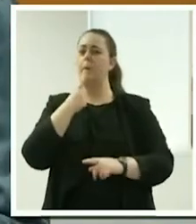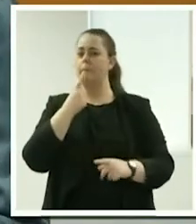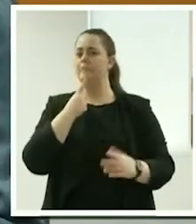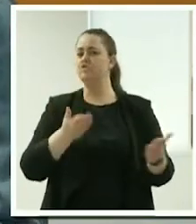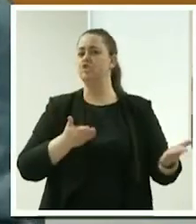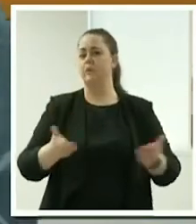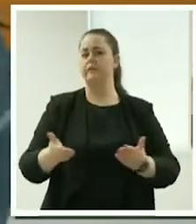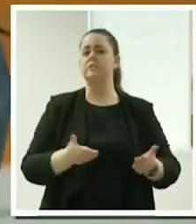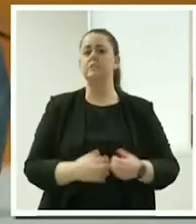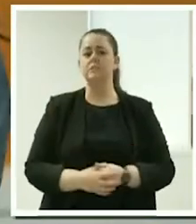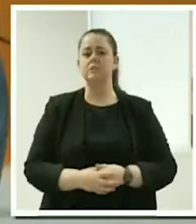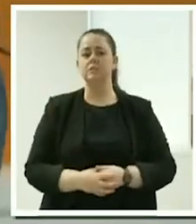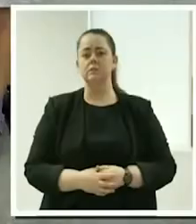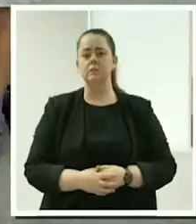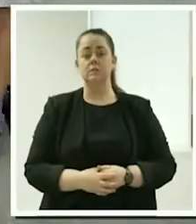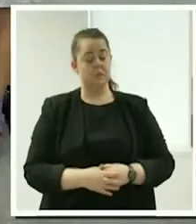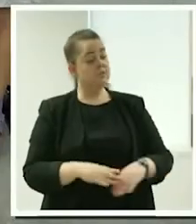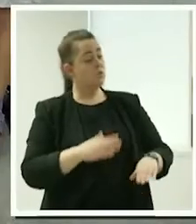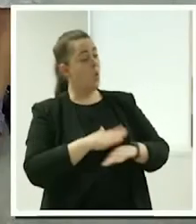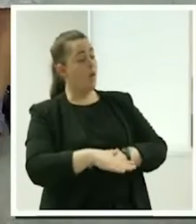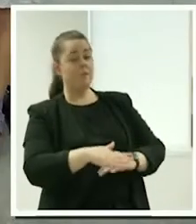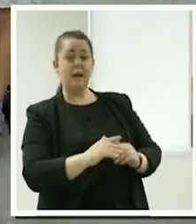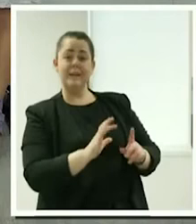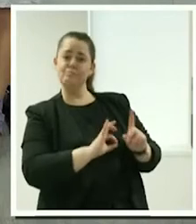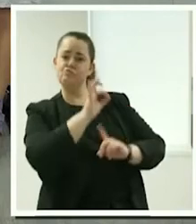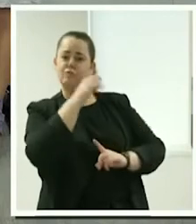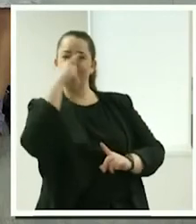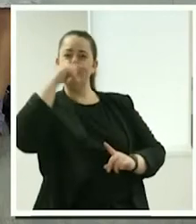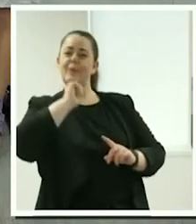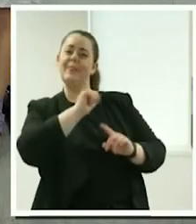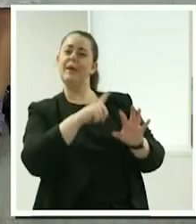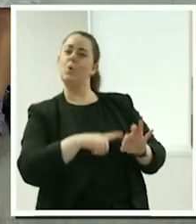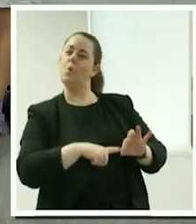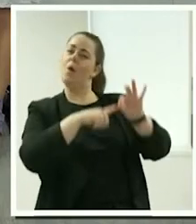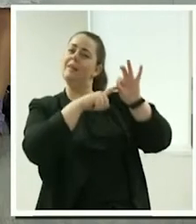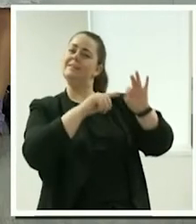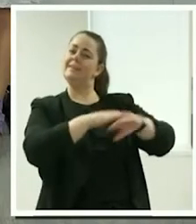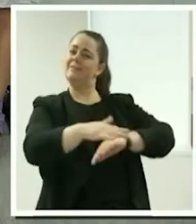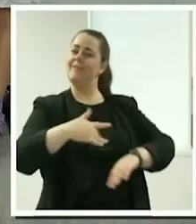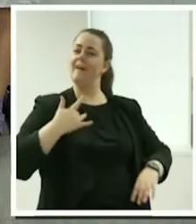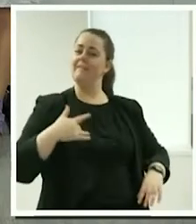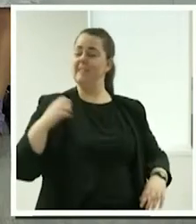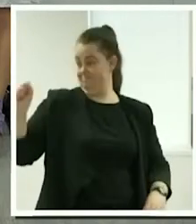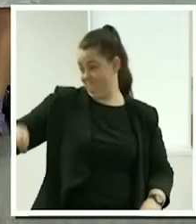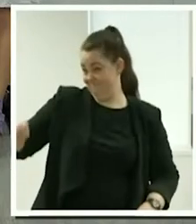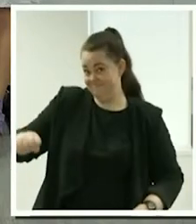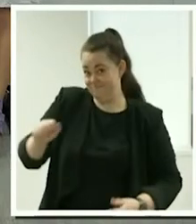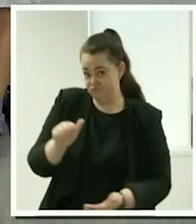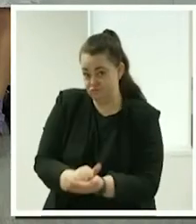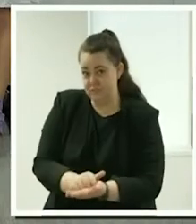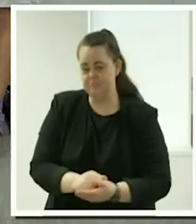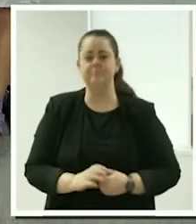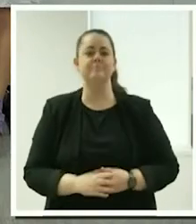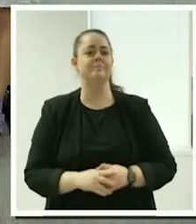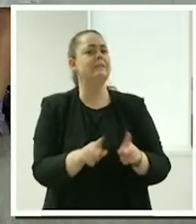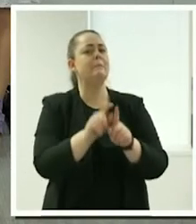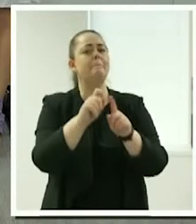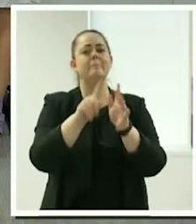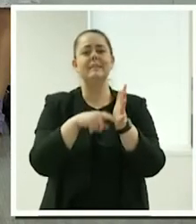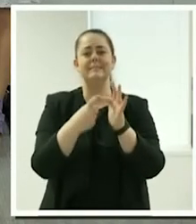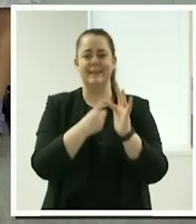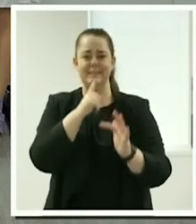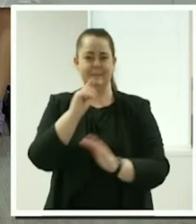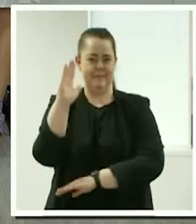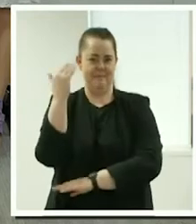more than that because it's about quality of life it is rather than care as I think Peter said in in his speech